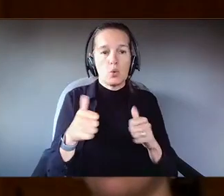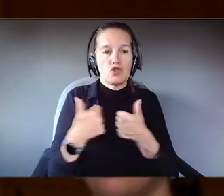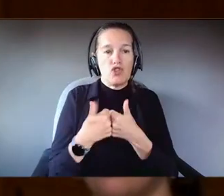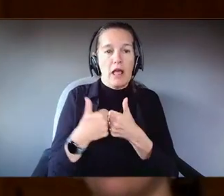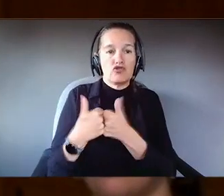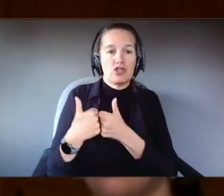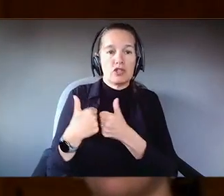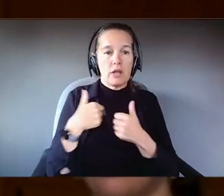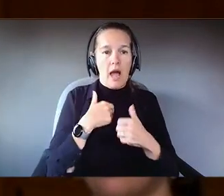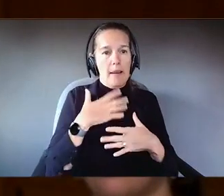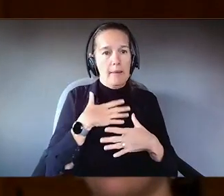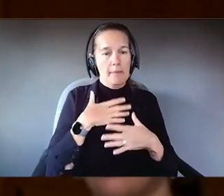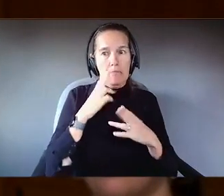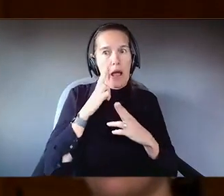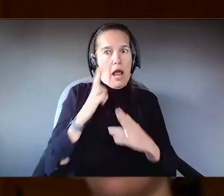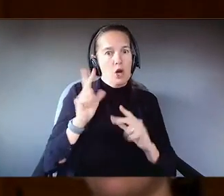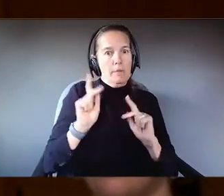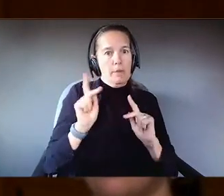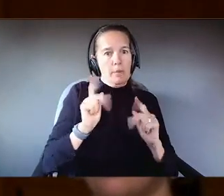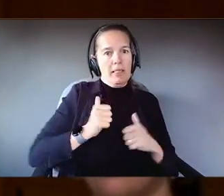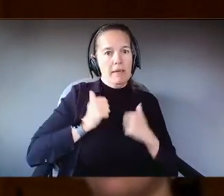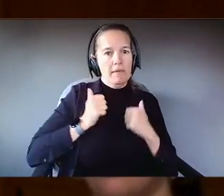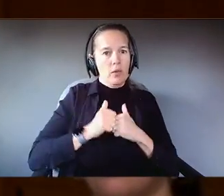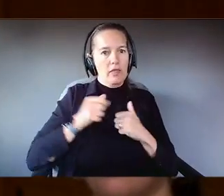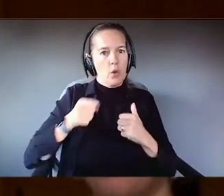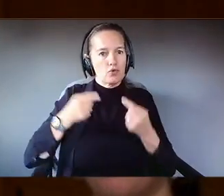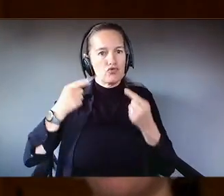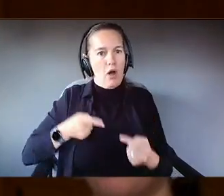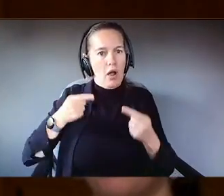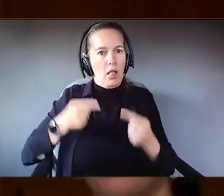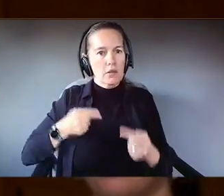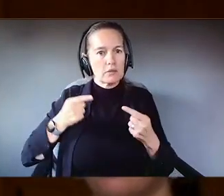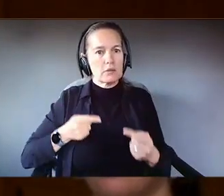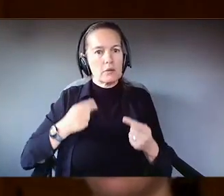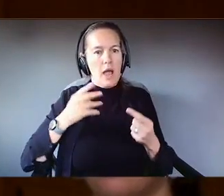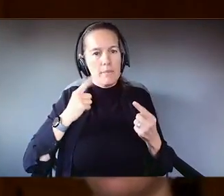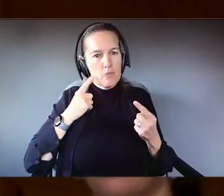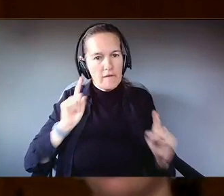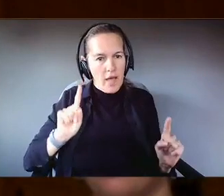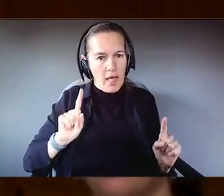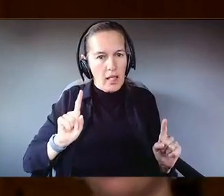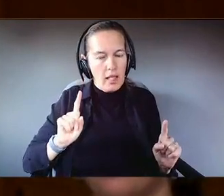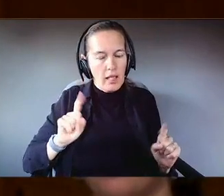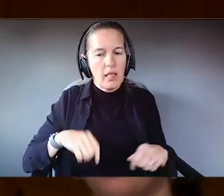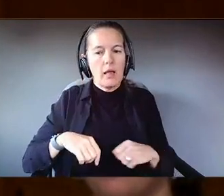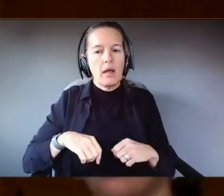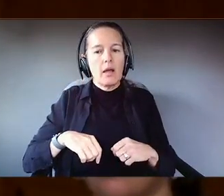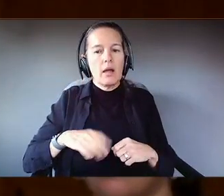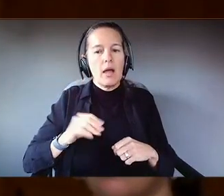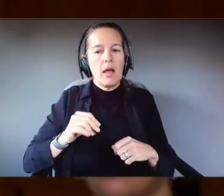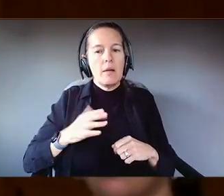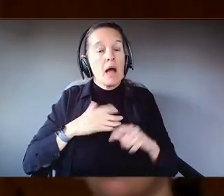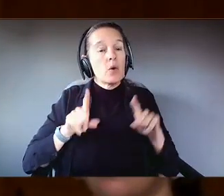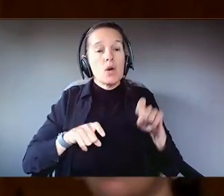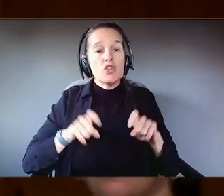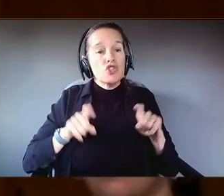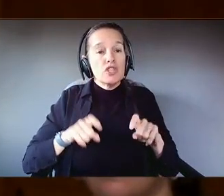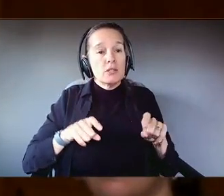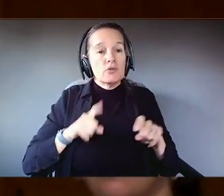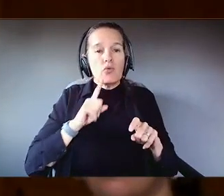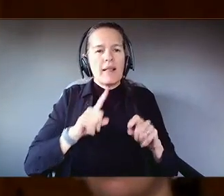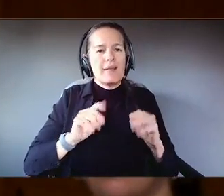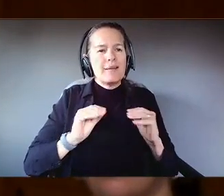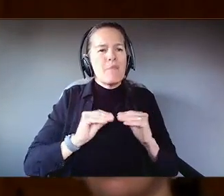of live with these kind of struggles and prevail over them. And the questions that I have is really more of